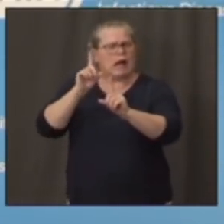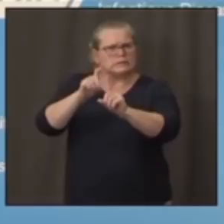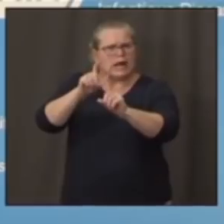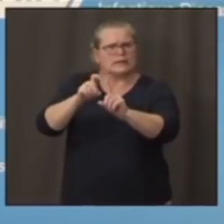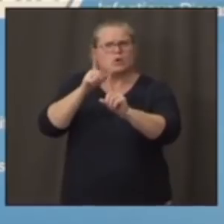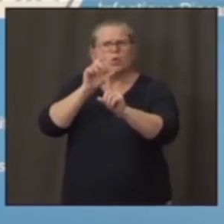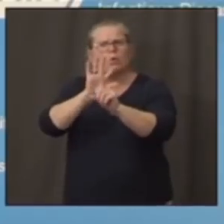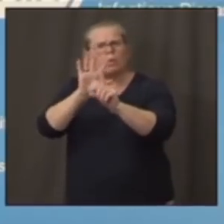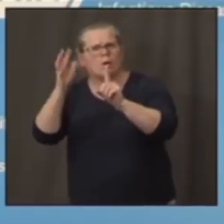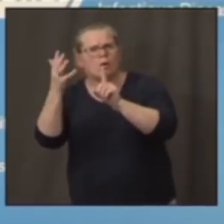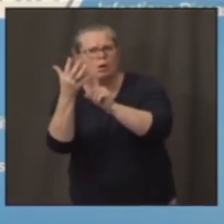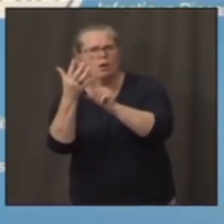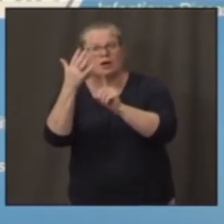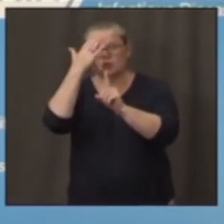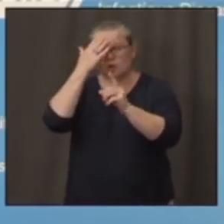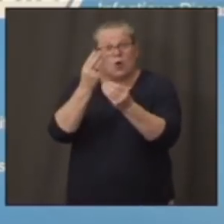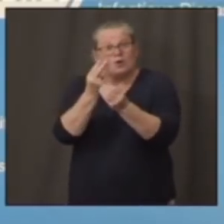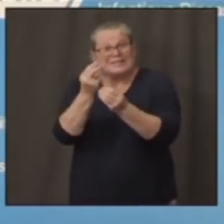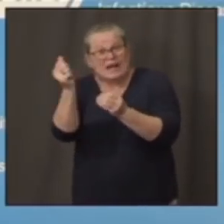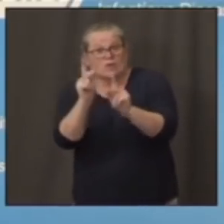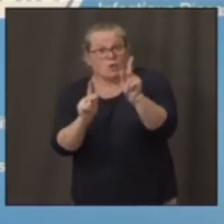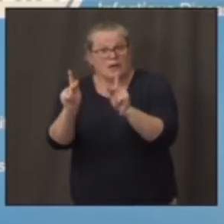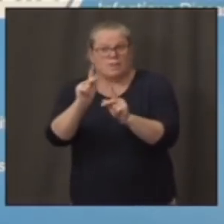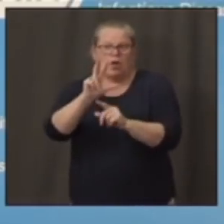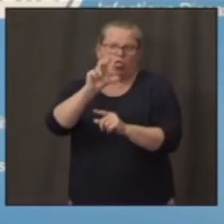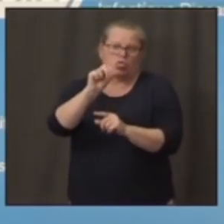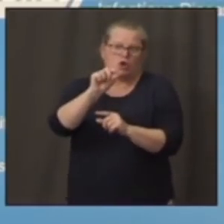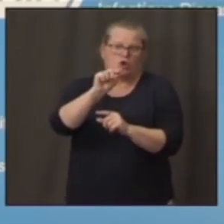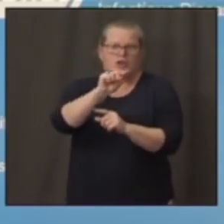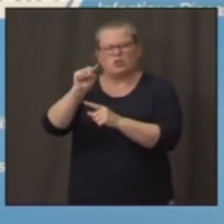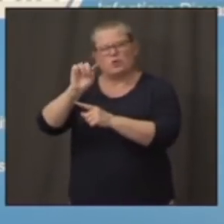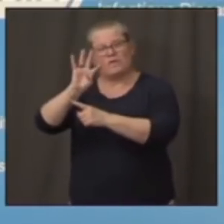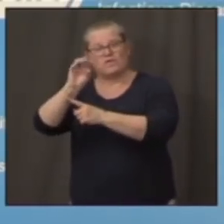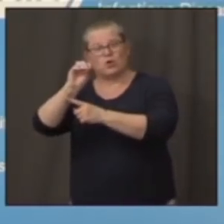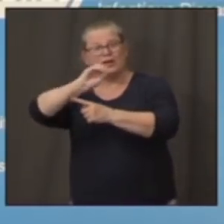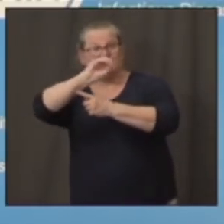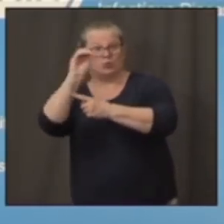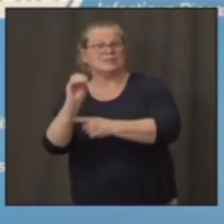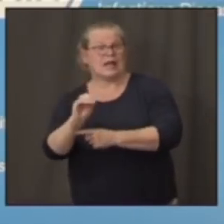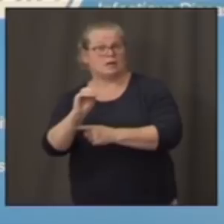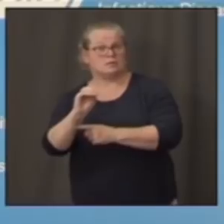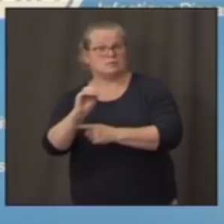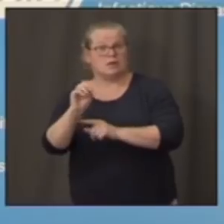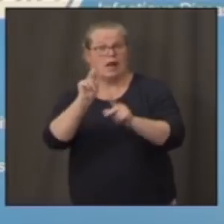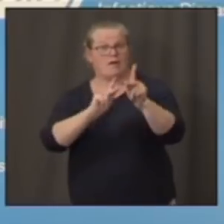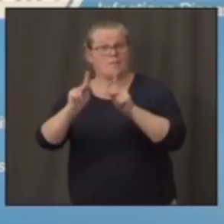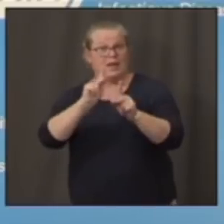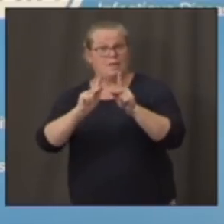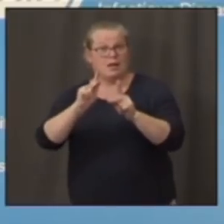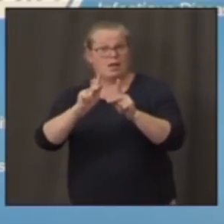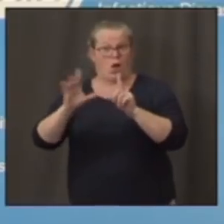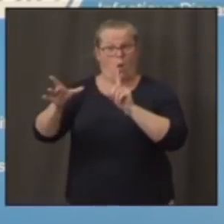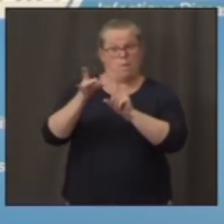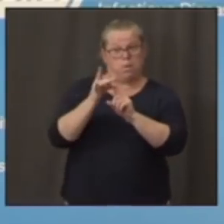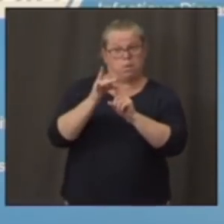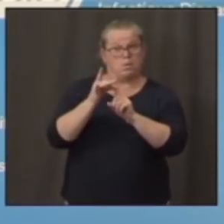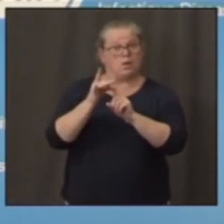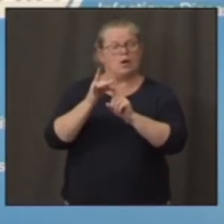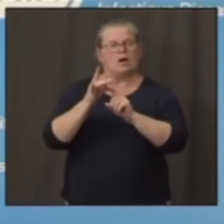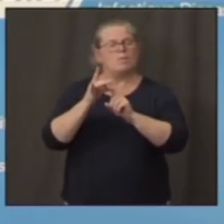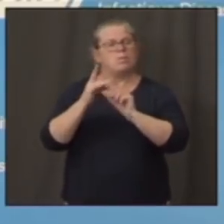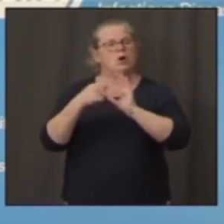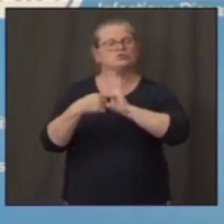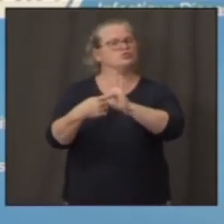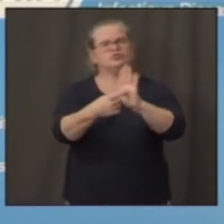40, 45 percent of cases are asymptomatic, that you may want to think twice about limiting testing only to